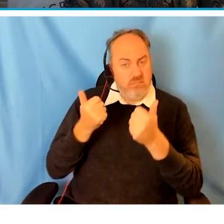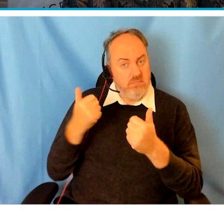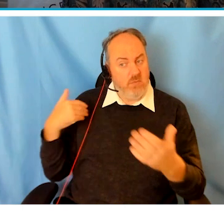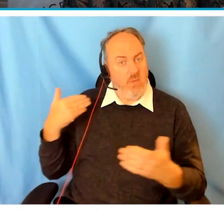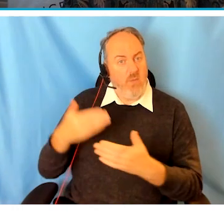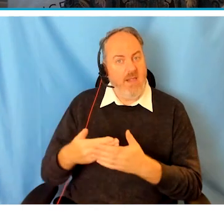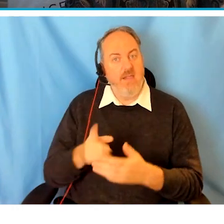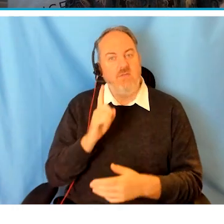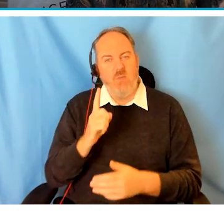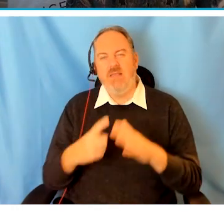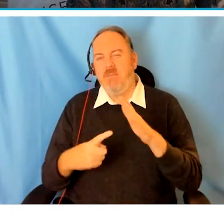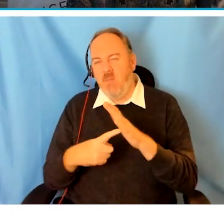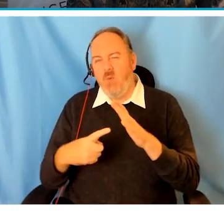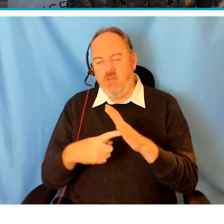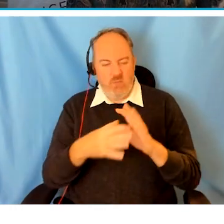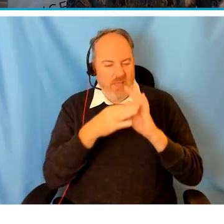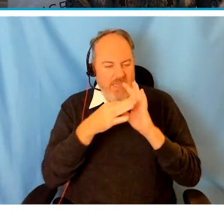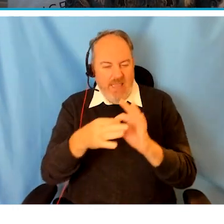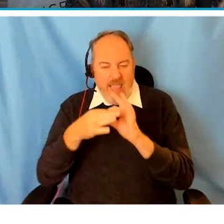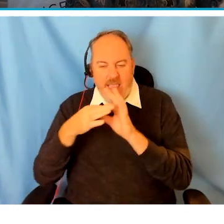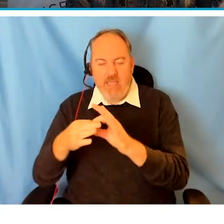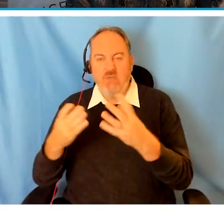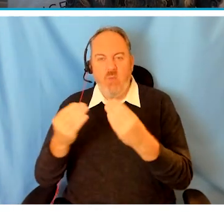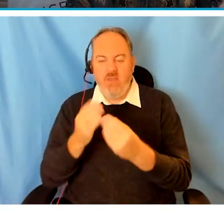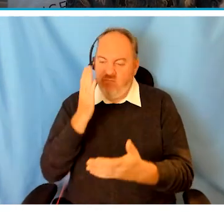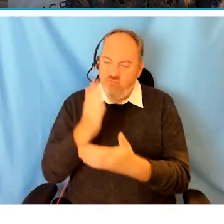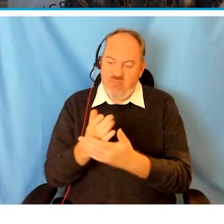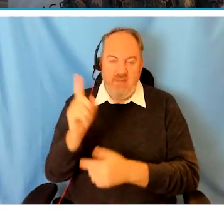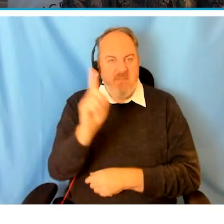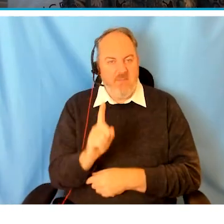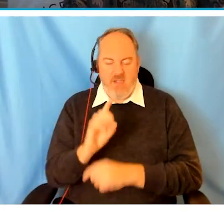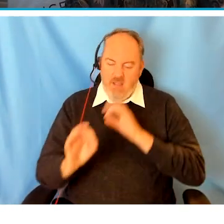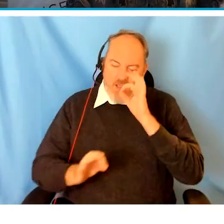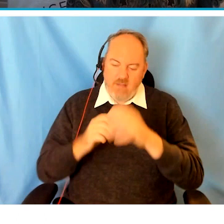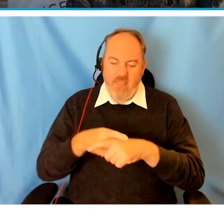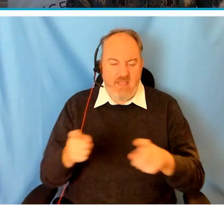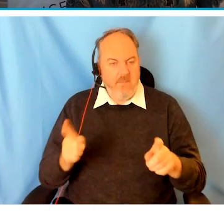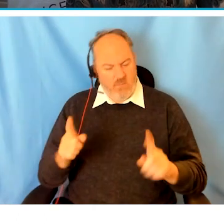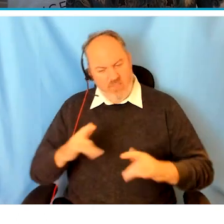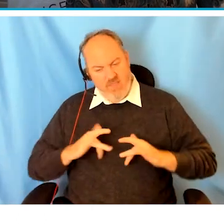good engagement at grassroots level offers a really viable jumping point.